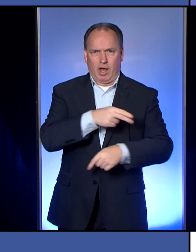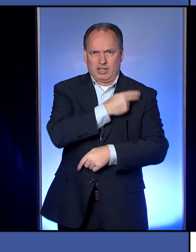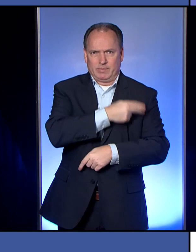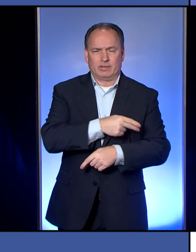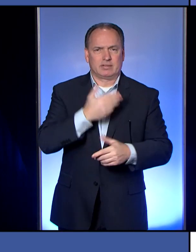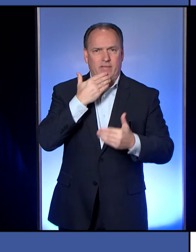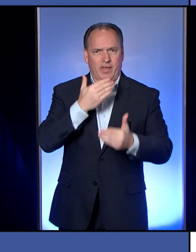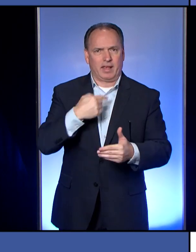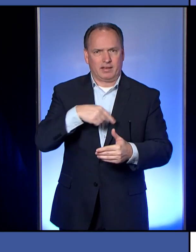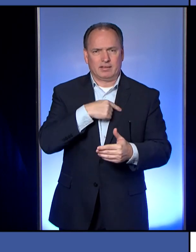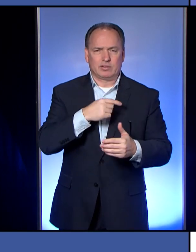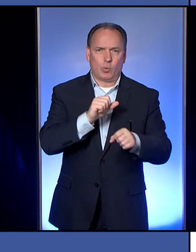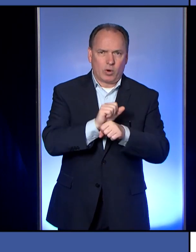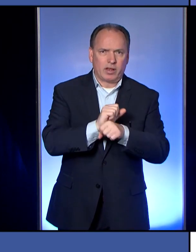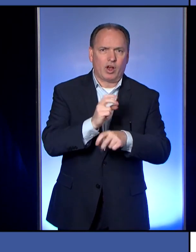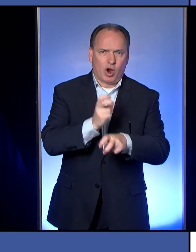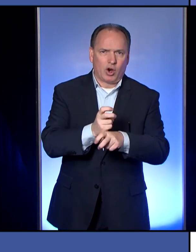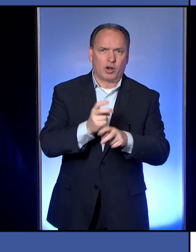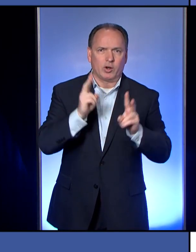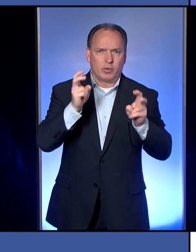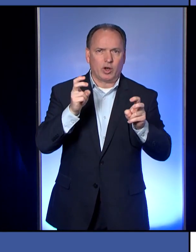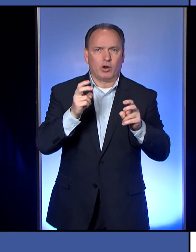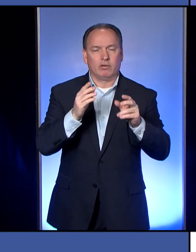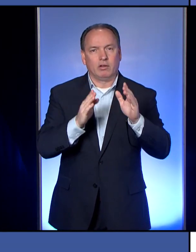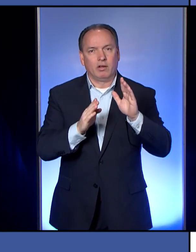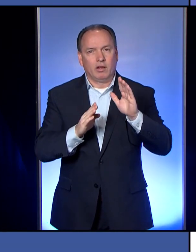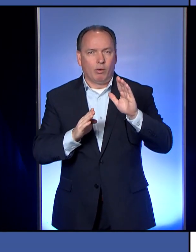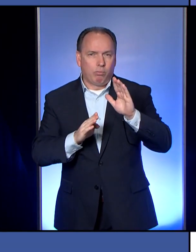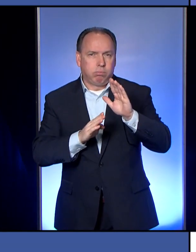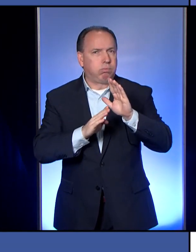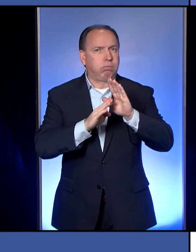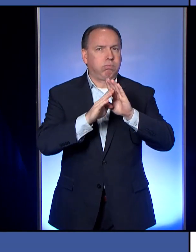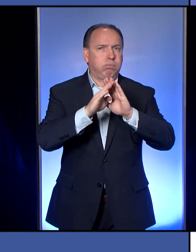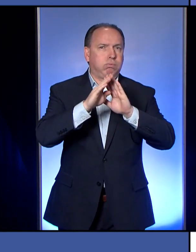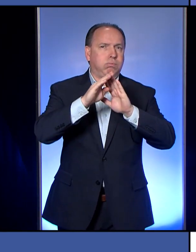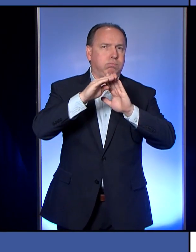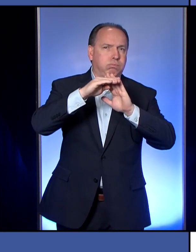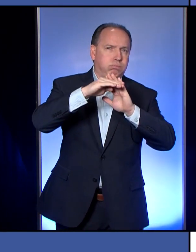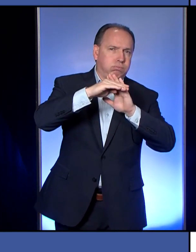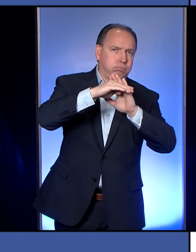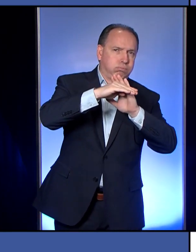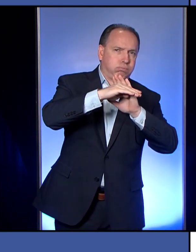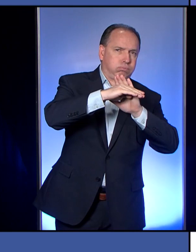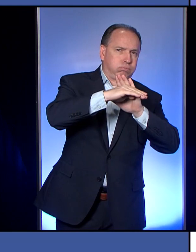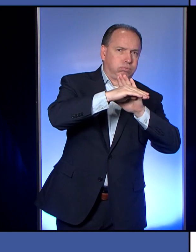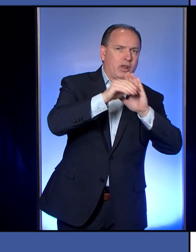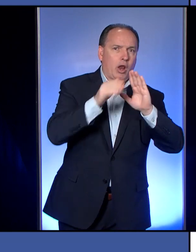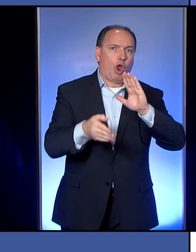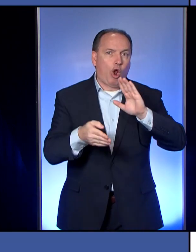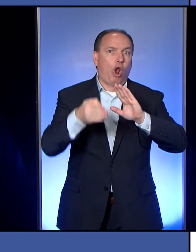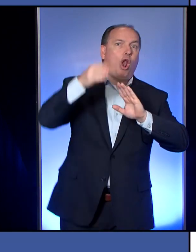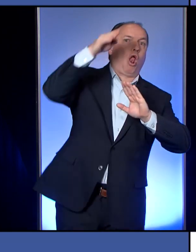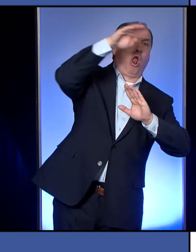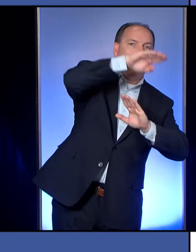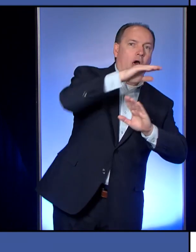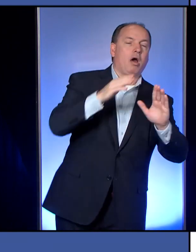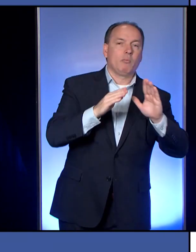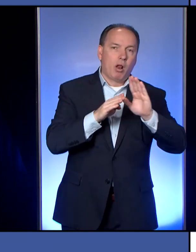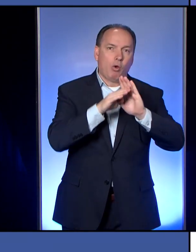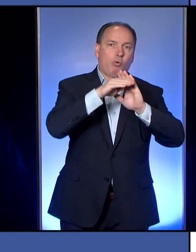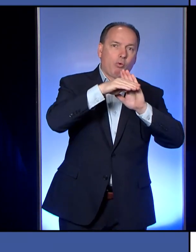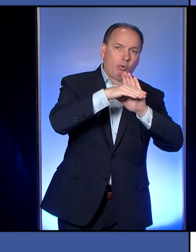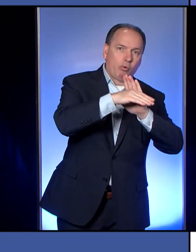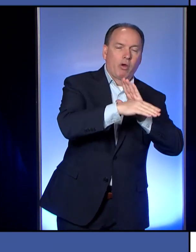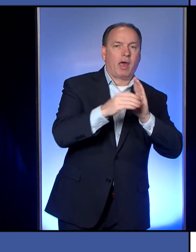working hard to do what we call that flattening the curve. It has given them so much more opportunity to ramp up in terms of